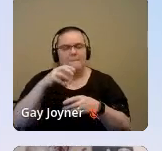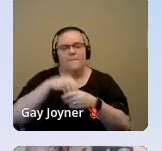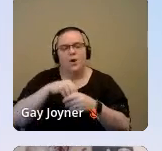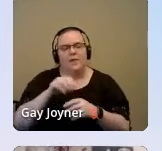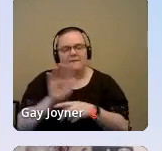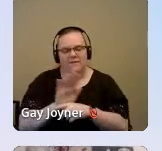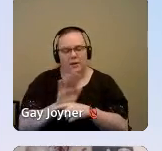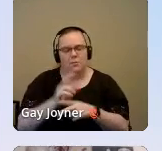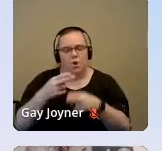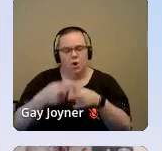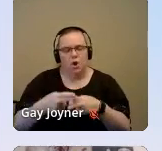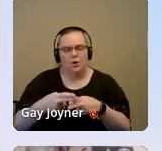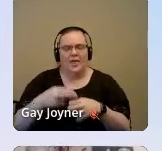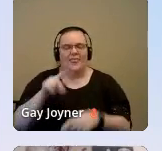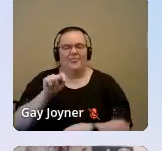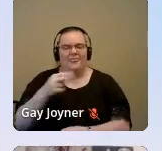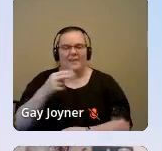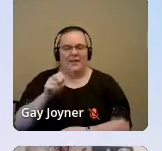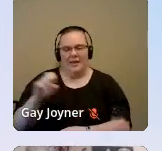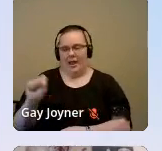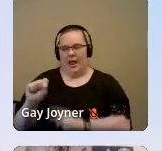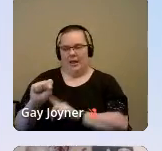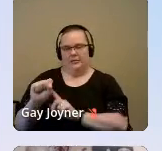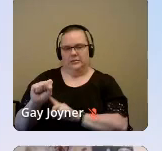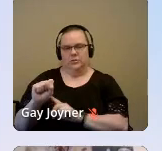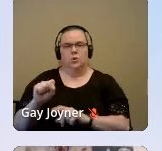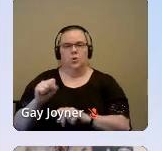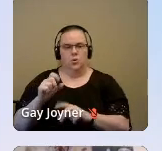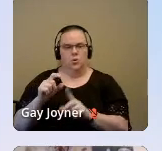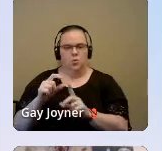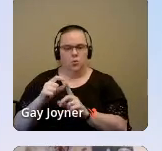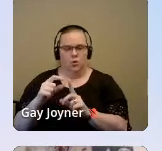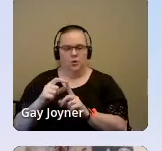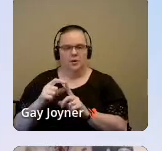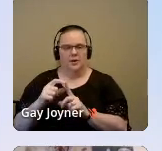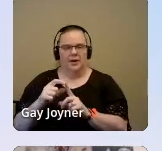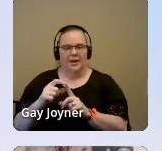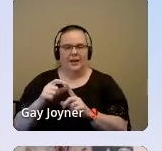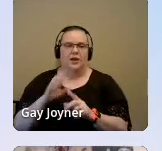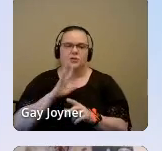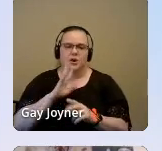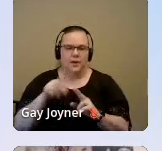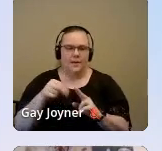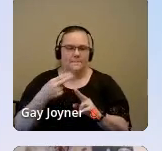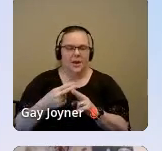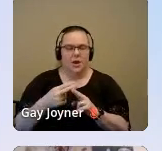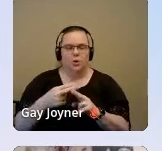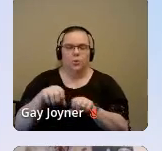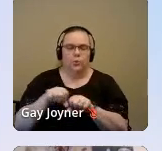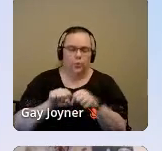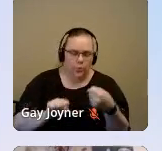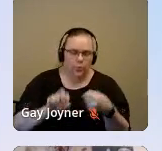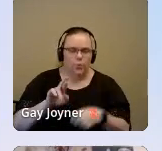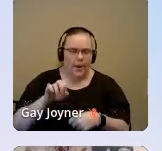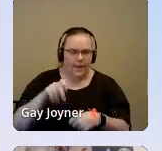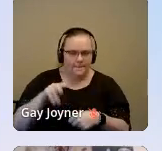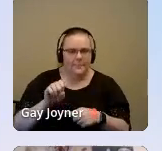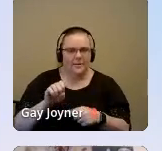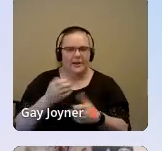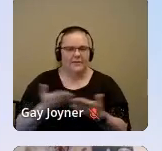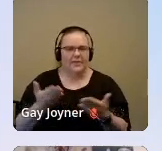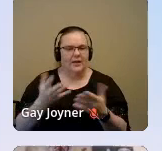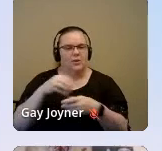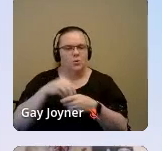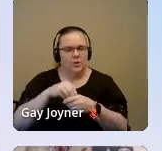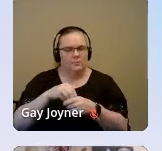I talk about another suicide attempt following a rape in my 20s. One of the things that isn't covered in the film that I want to share with this